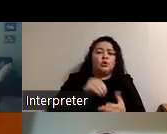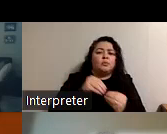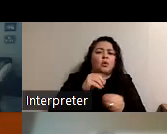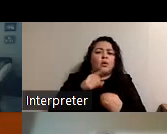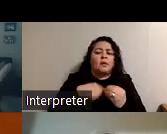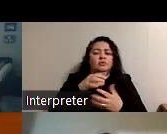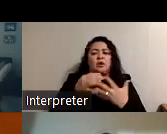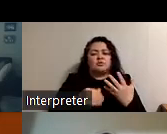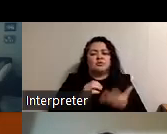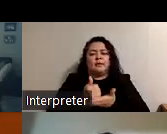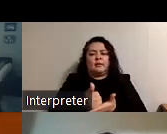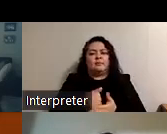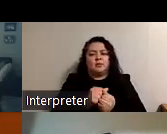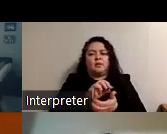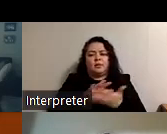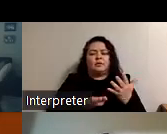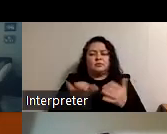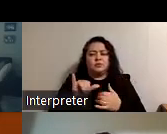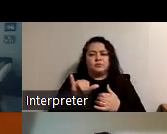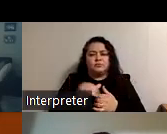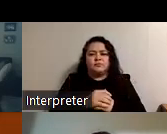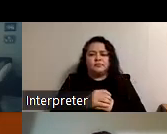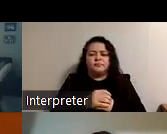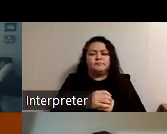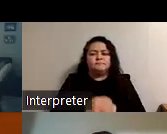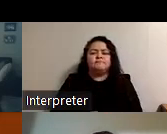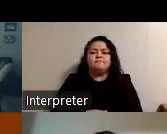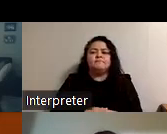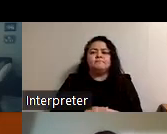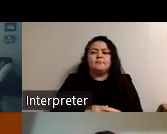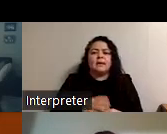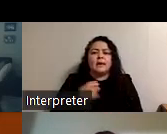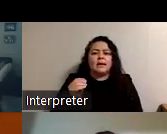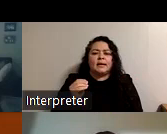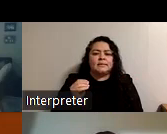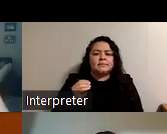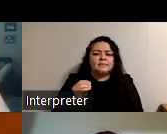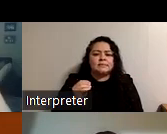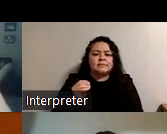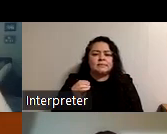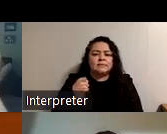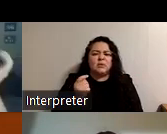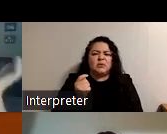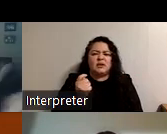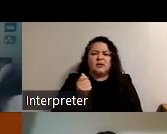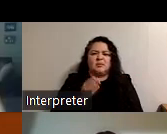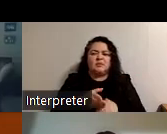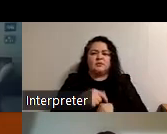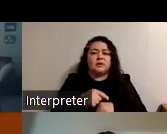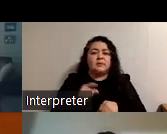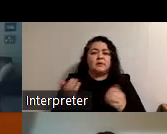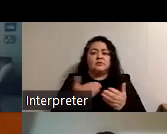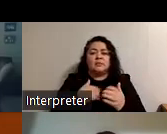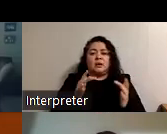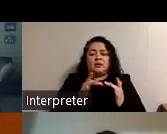options and i can help you with that stuff too at the art and i went a little over time but here's my contact